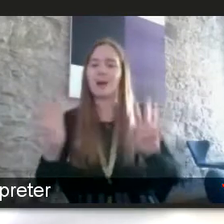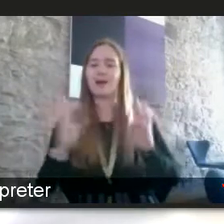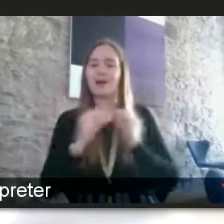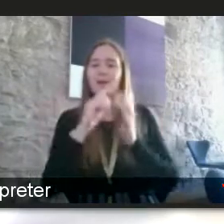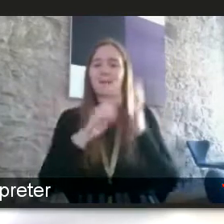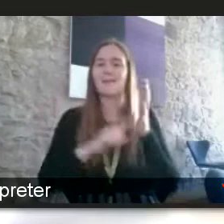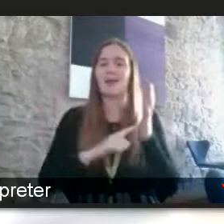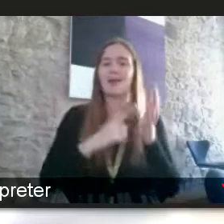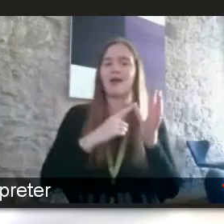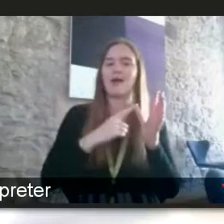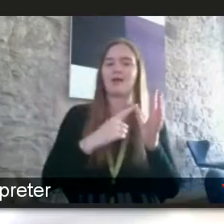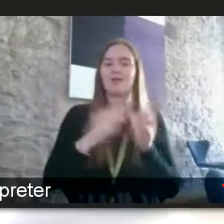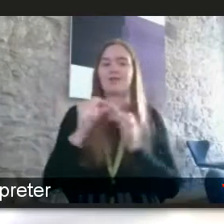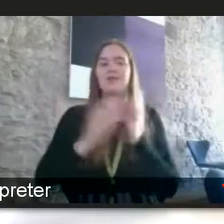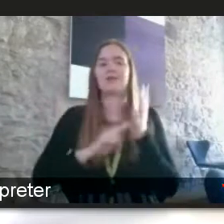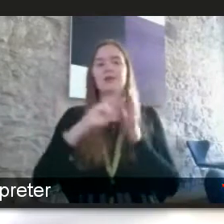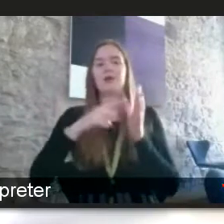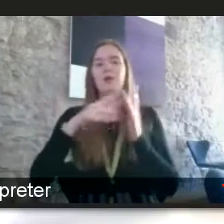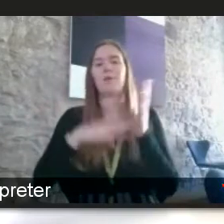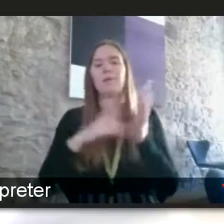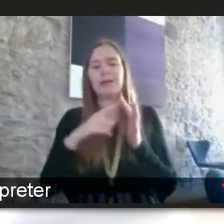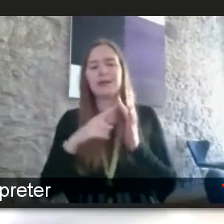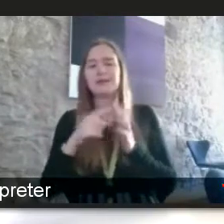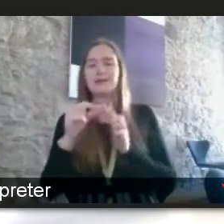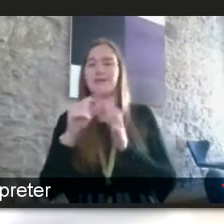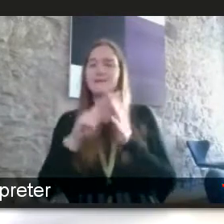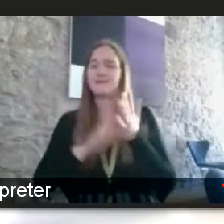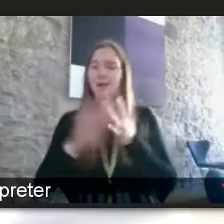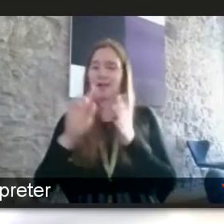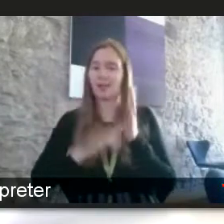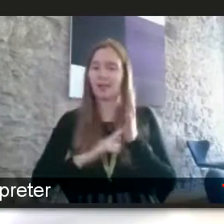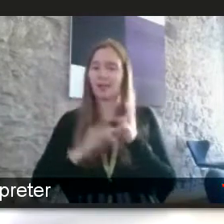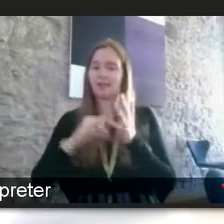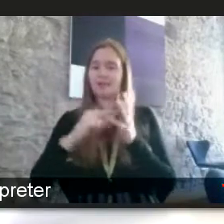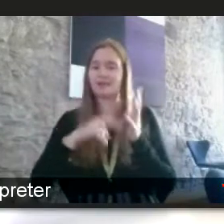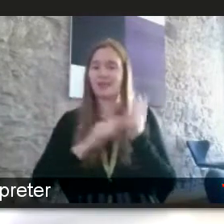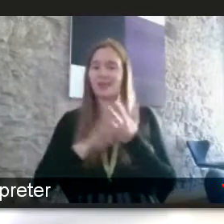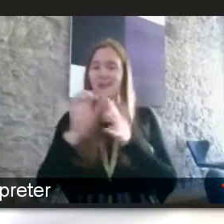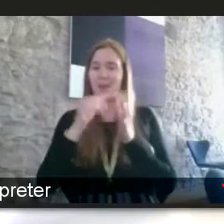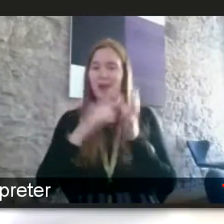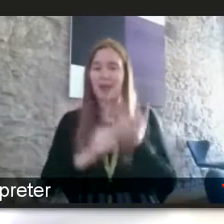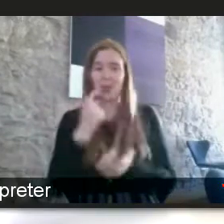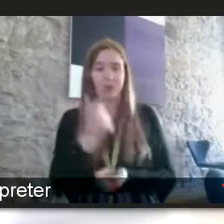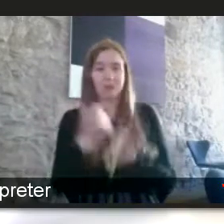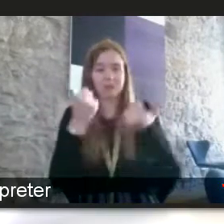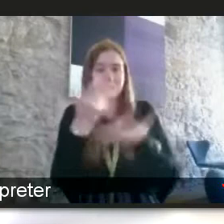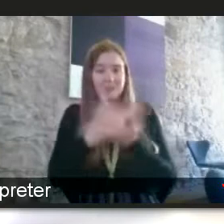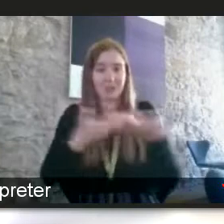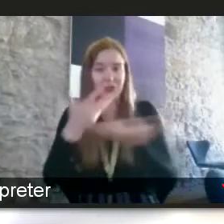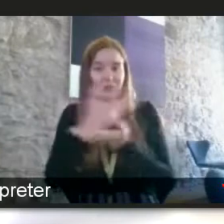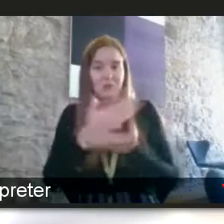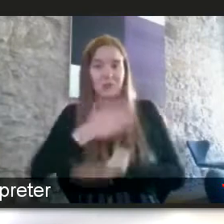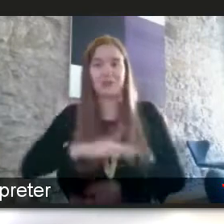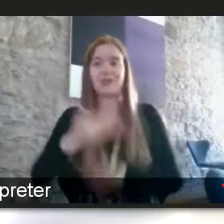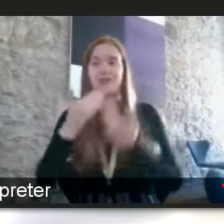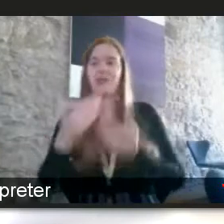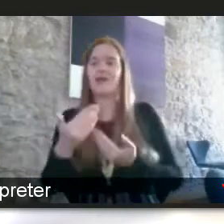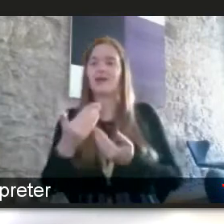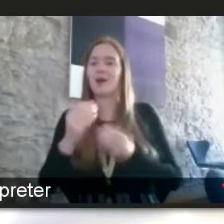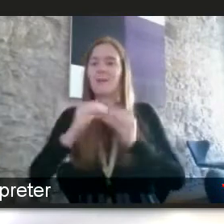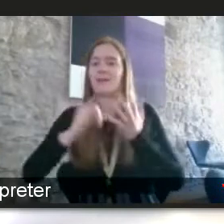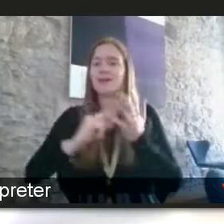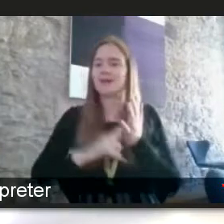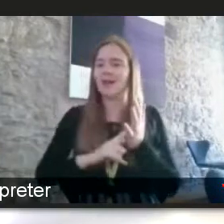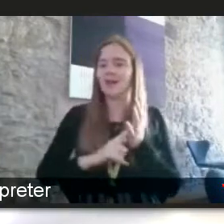pal singh professor phil tera and naomi walk for reading i think which was a really insightful discussion i'd like to thank our bsl interpreters